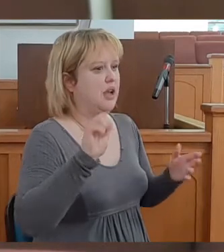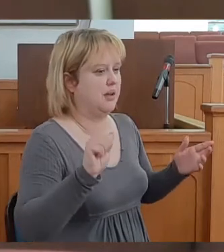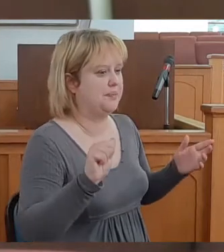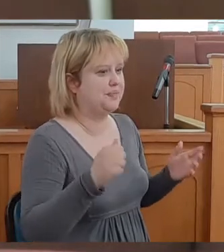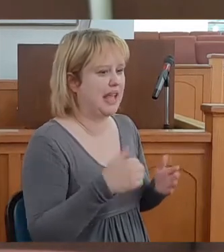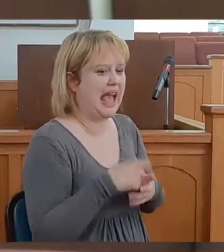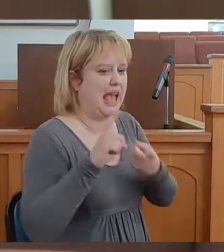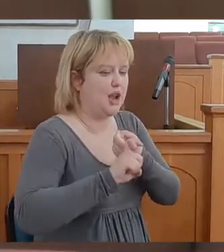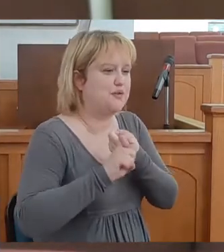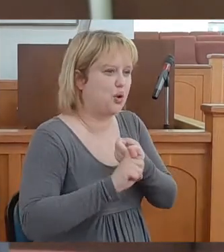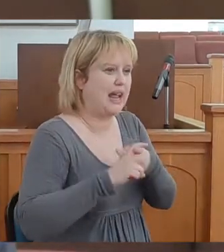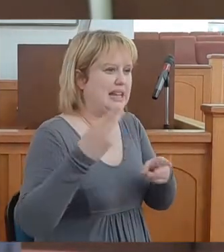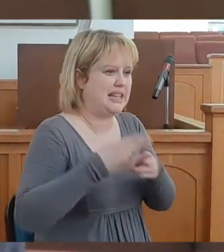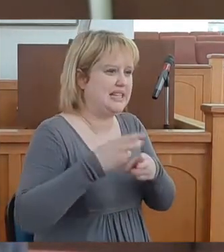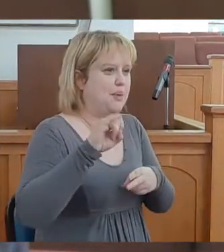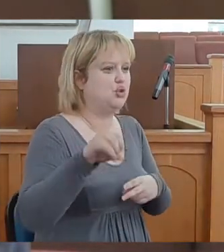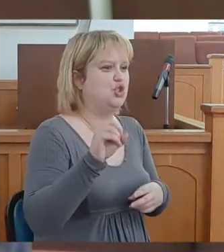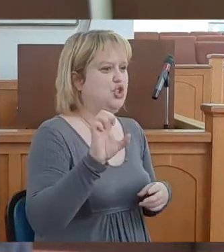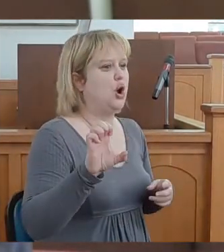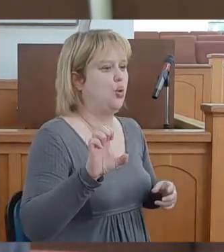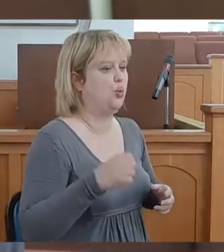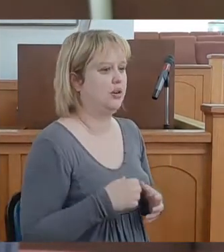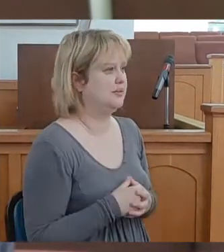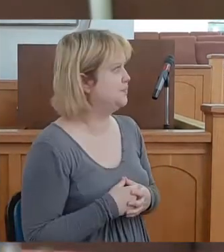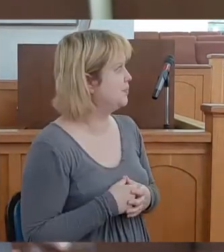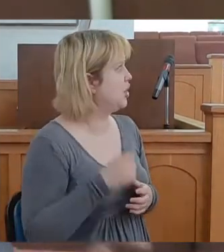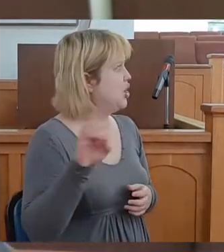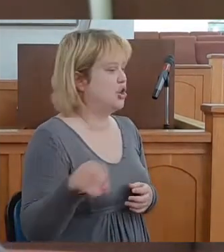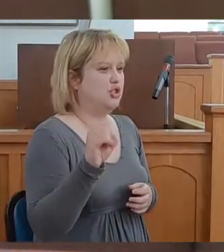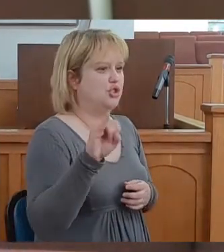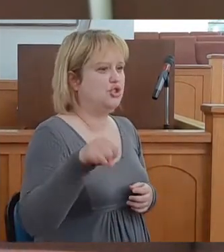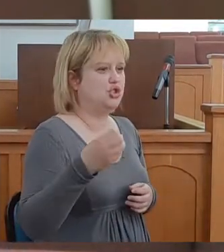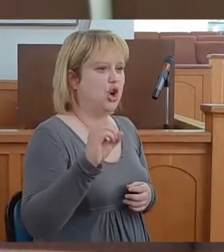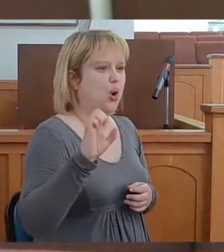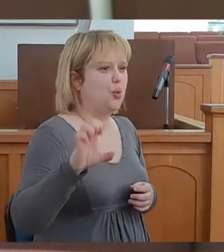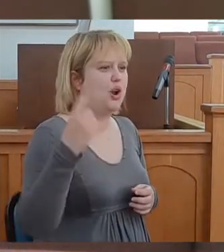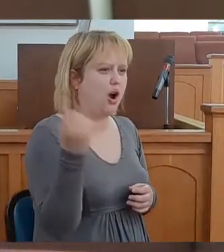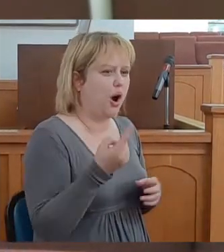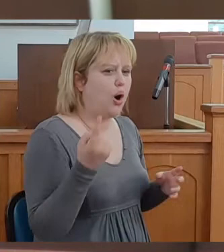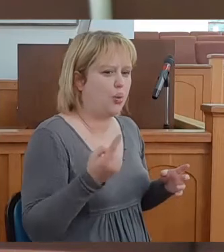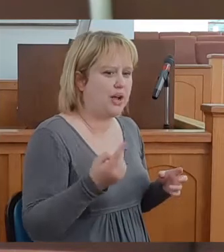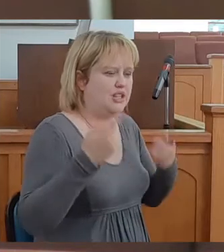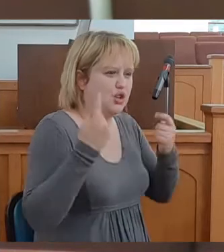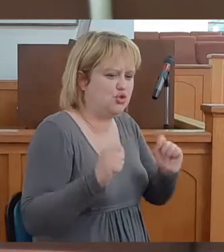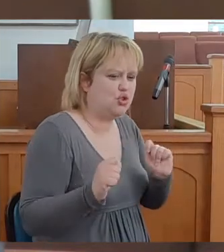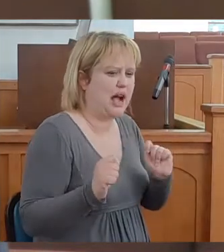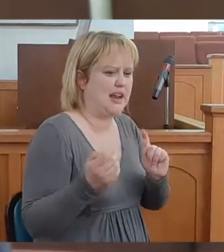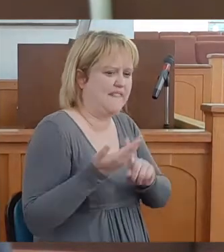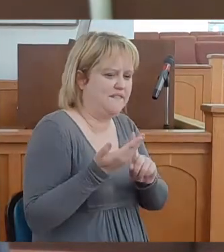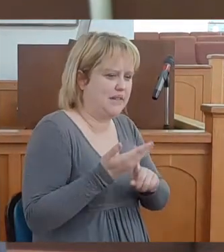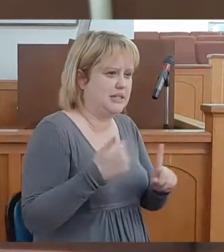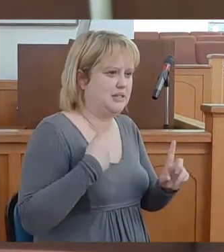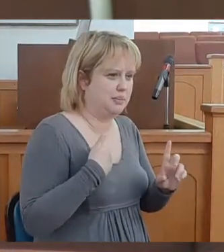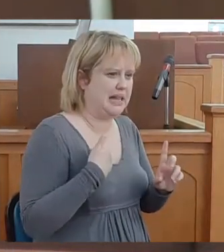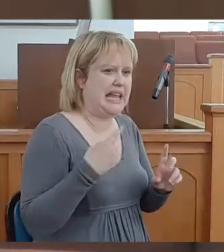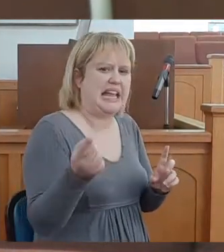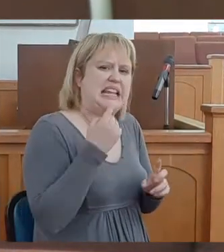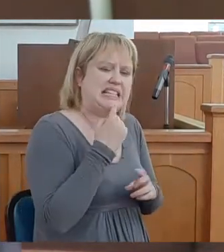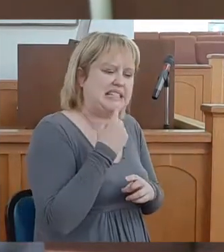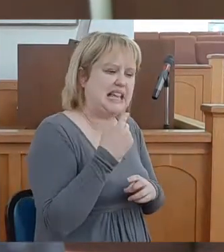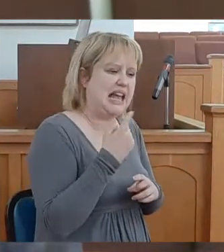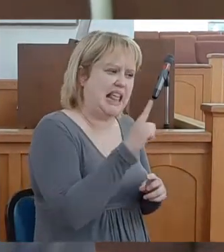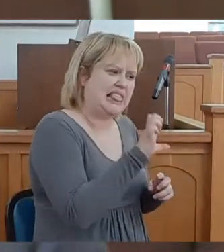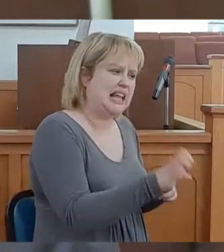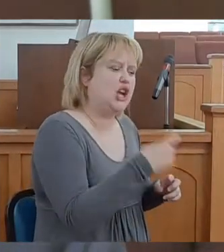Had a friend. His name was Joe. Joe would always try to convince me. He'd say,